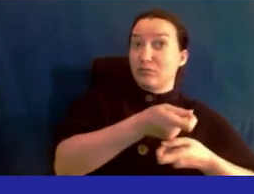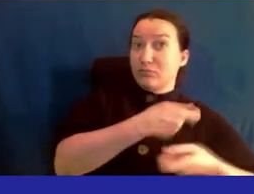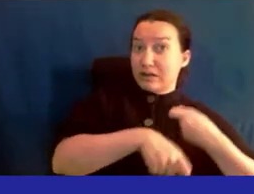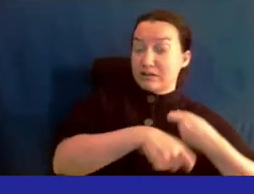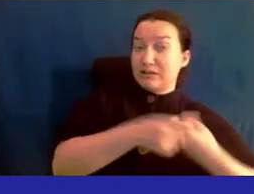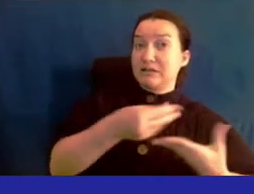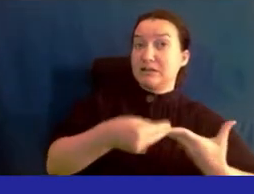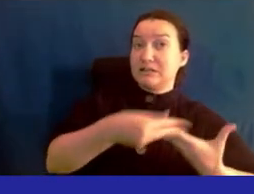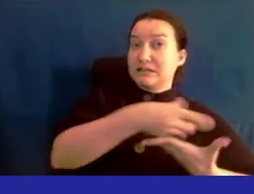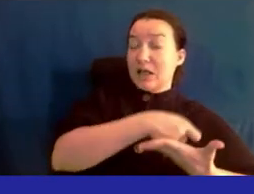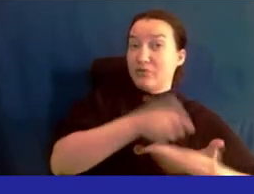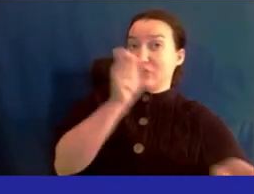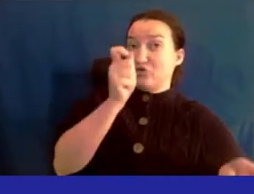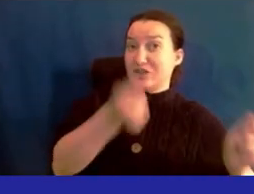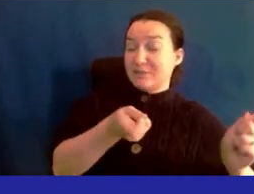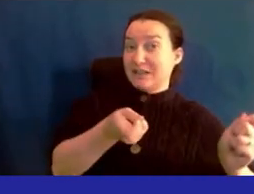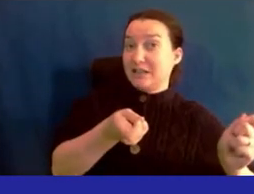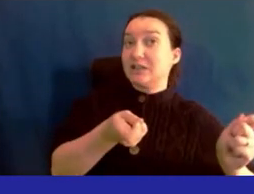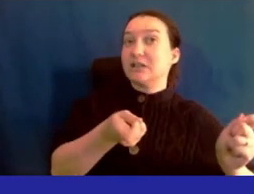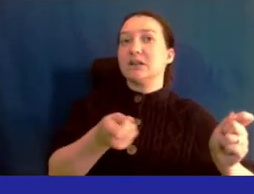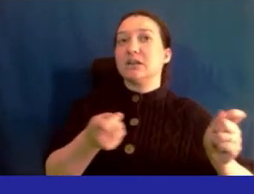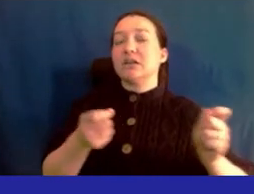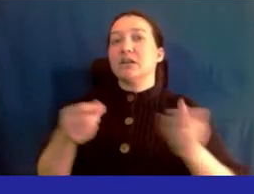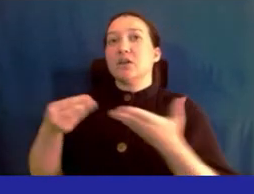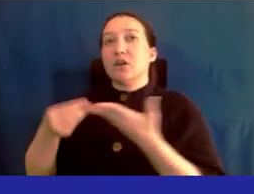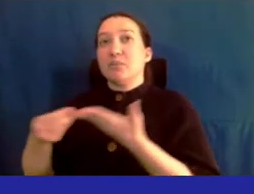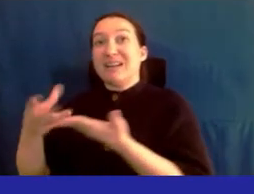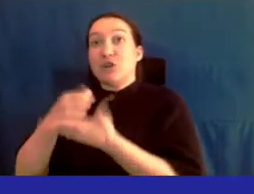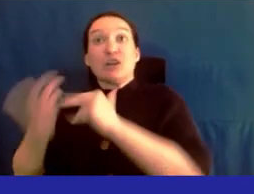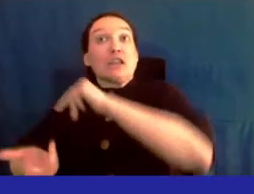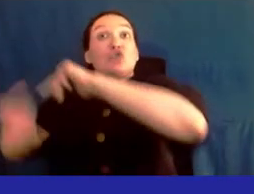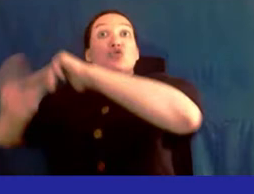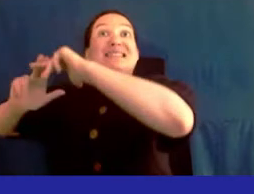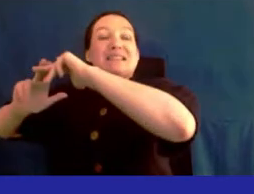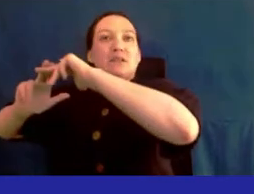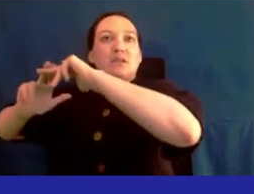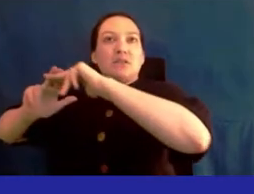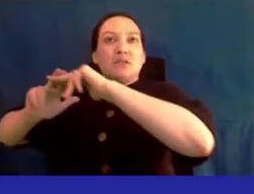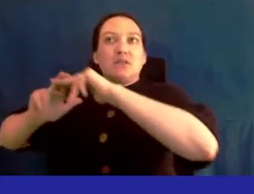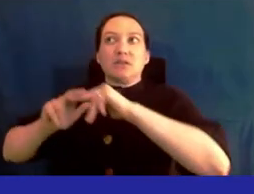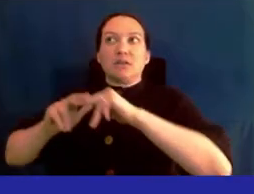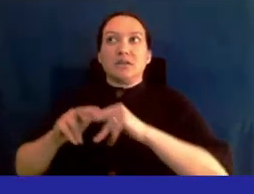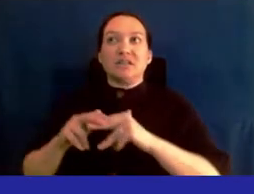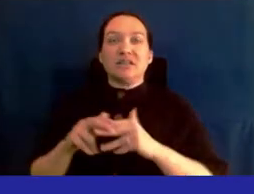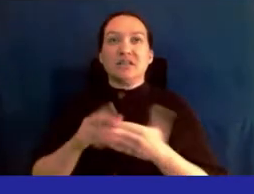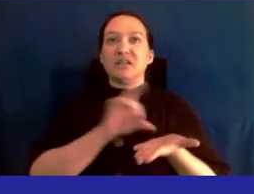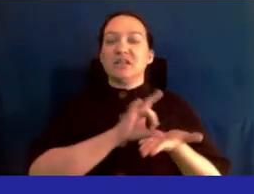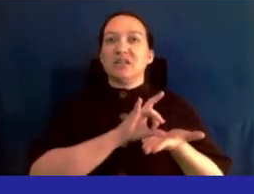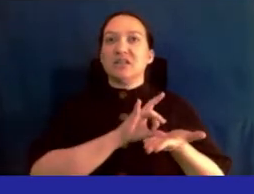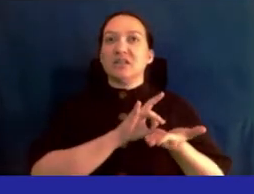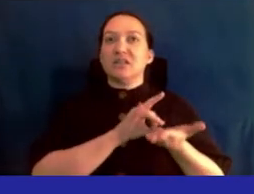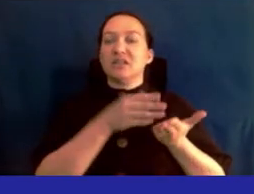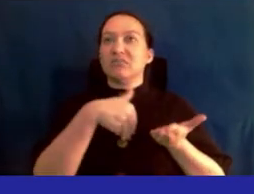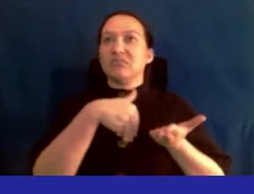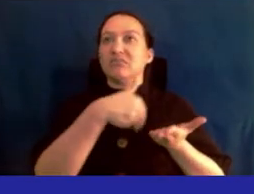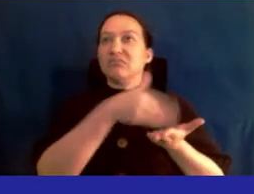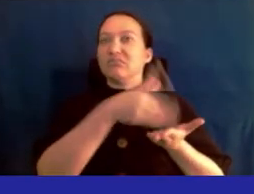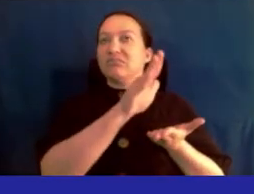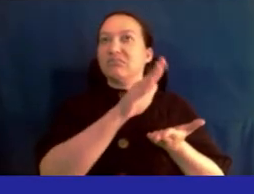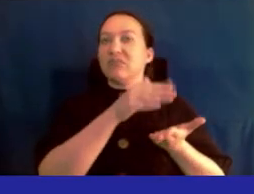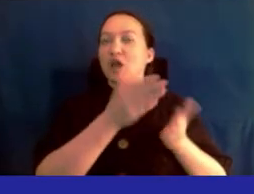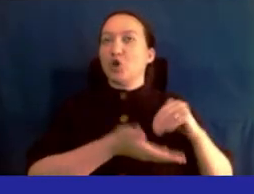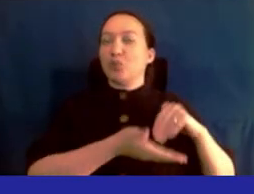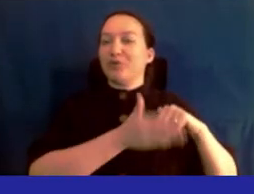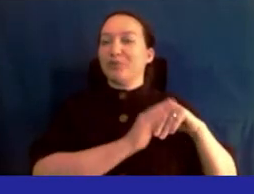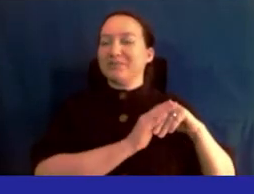salary adjustment, in lieu of the wage increases, we were exiled from that improvement, from